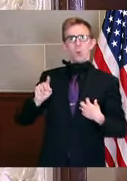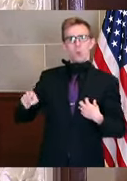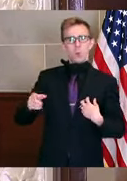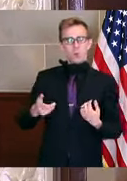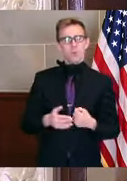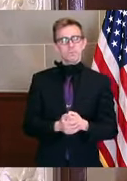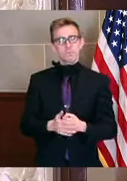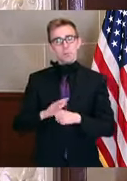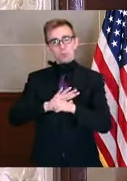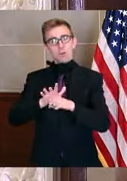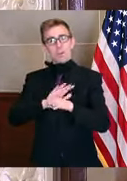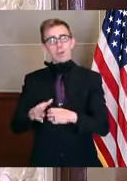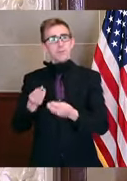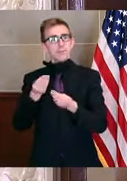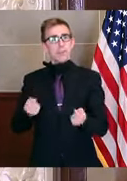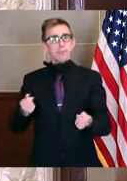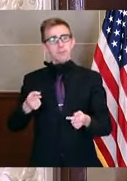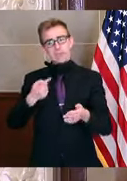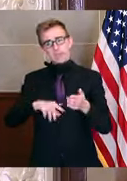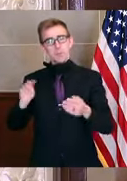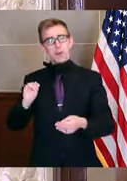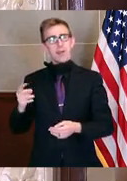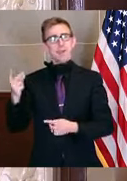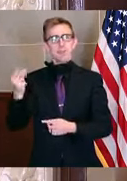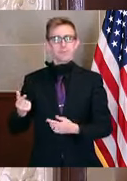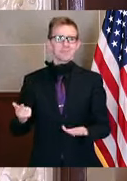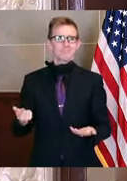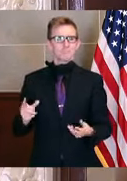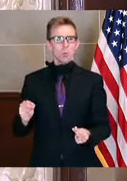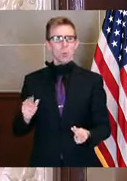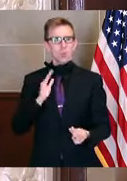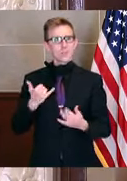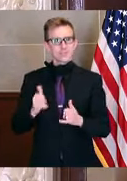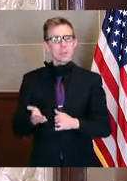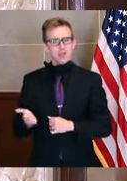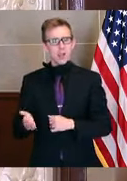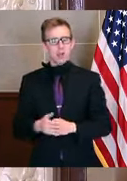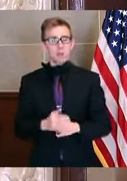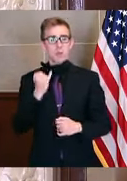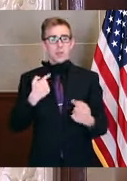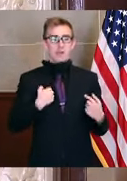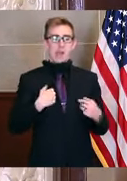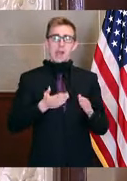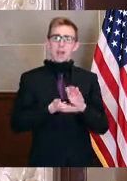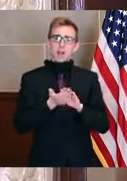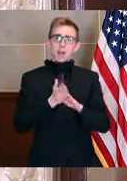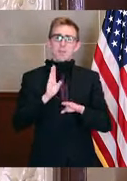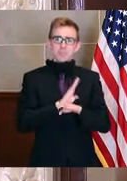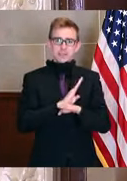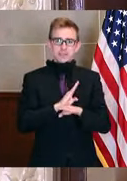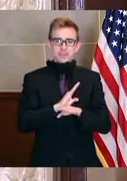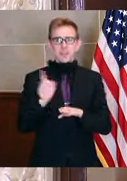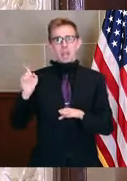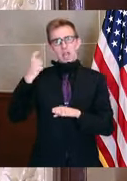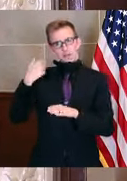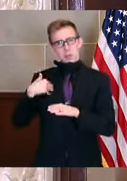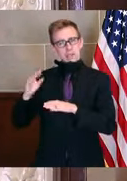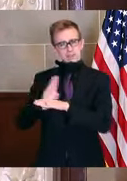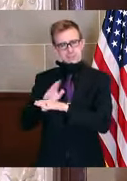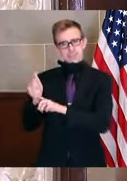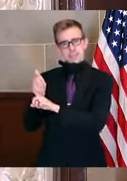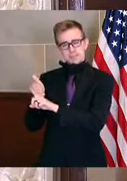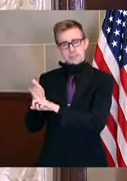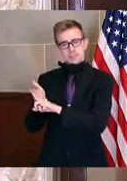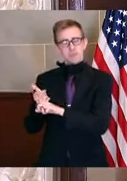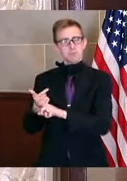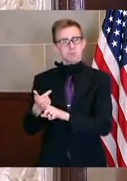-19 will not disappear on Monday. So that if I was running a business, and I know the governor's been a small business owner, I would want to make, and I